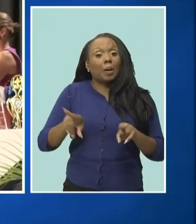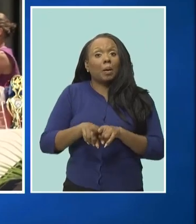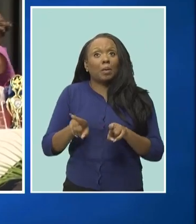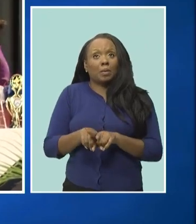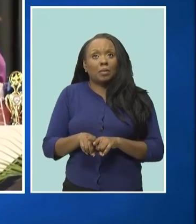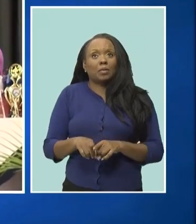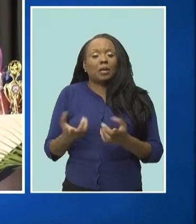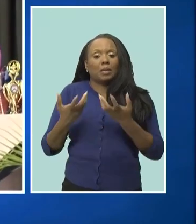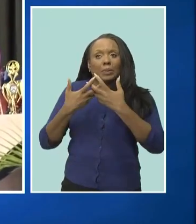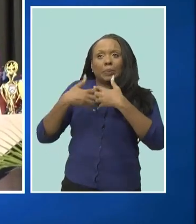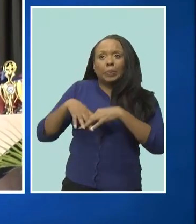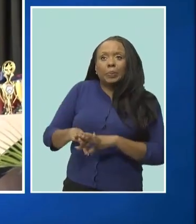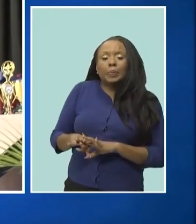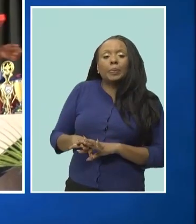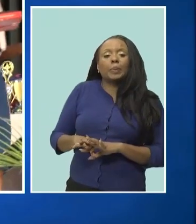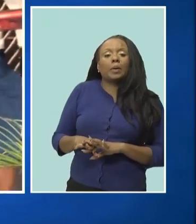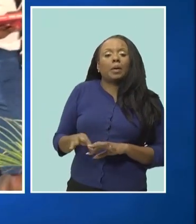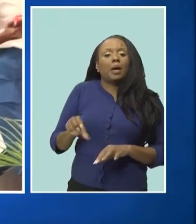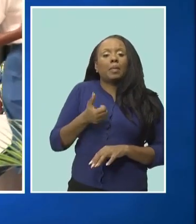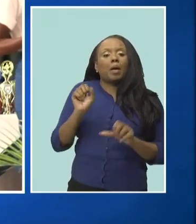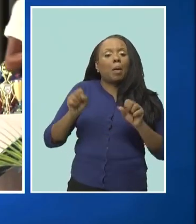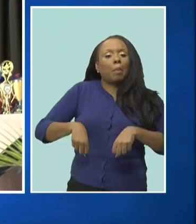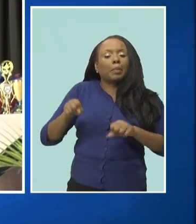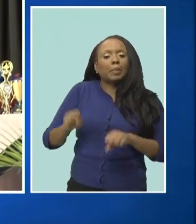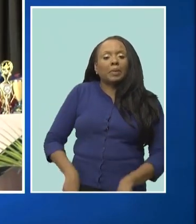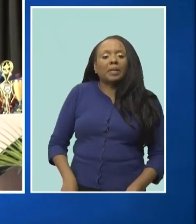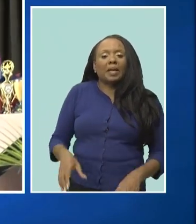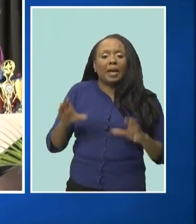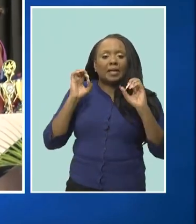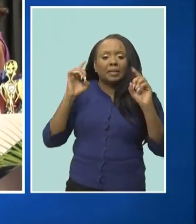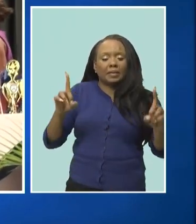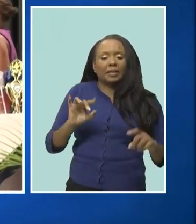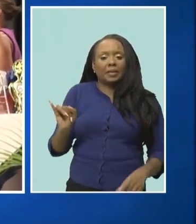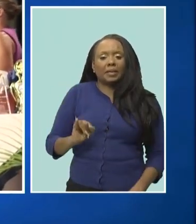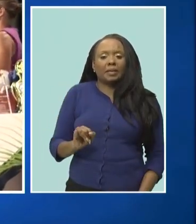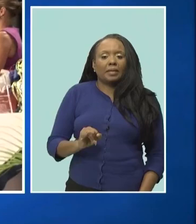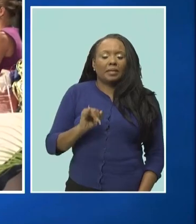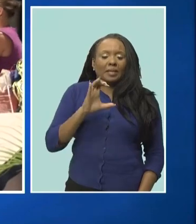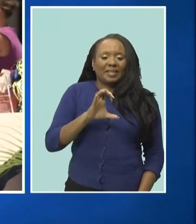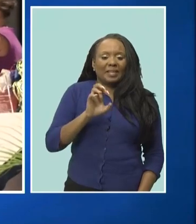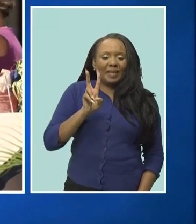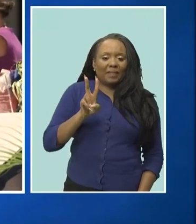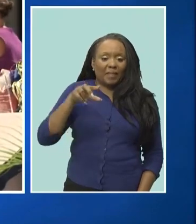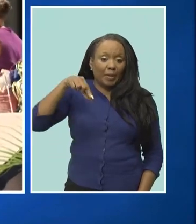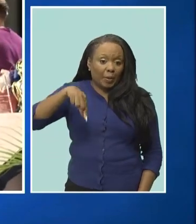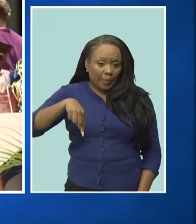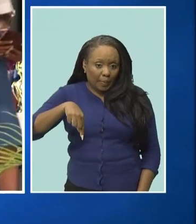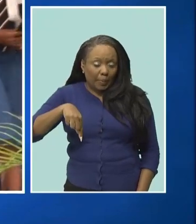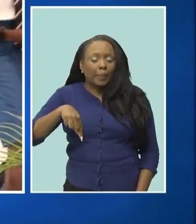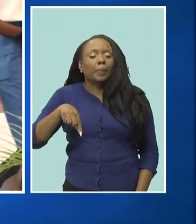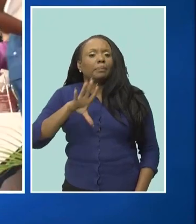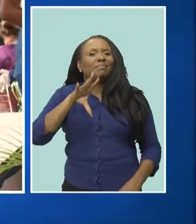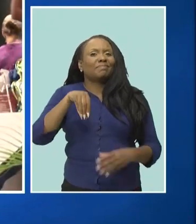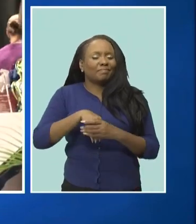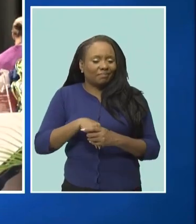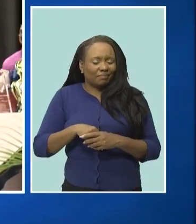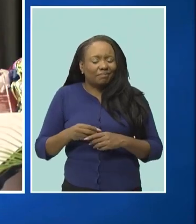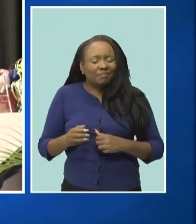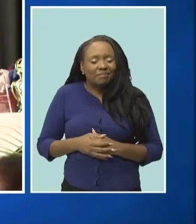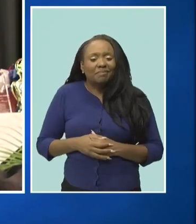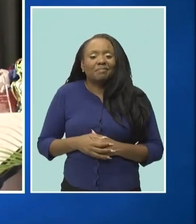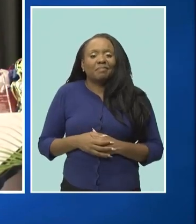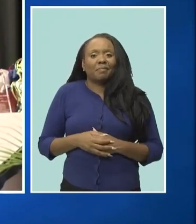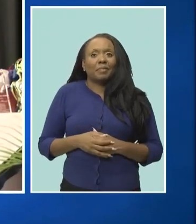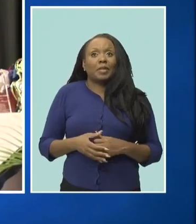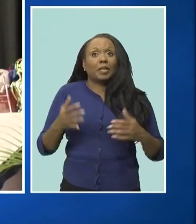to integrate competency-based education in the form of caribbean vocational qualifications into its offerings in the process